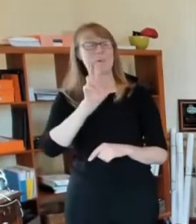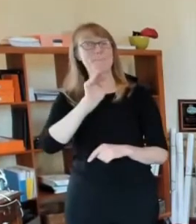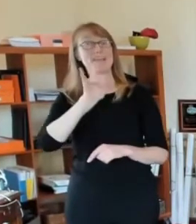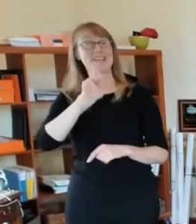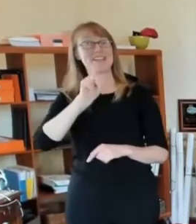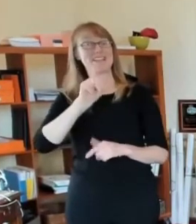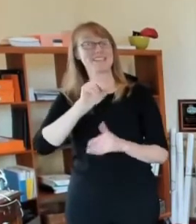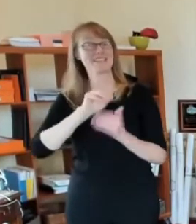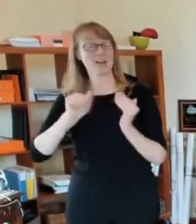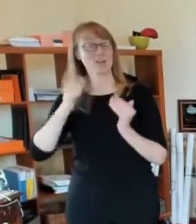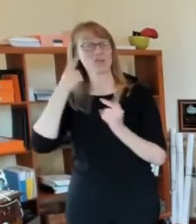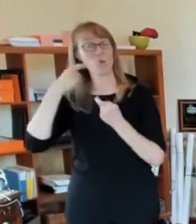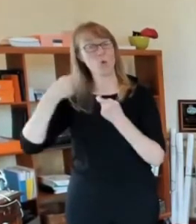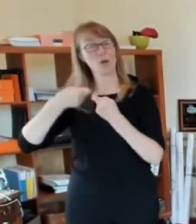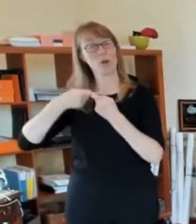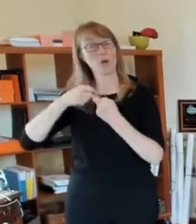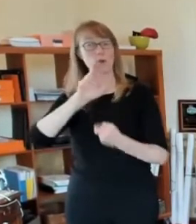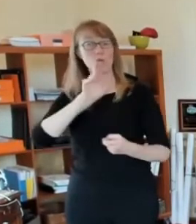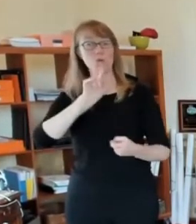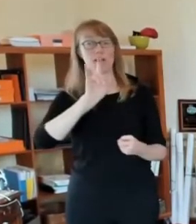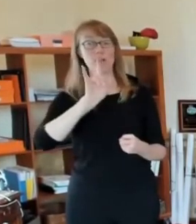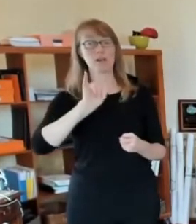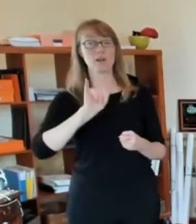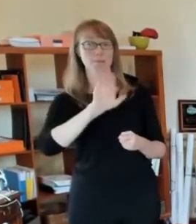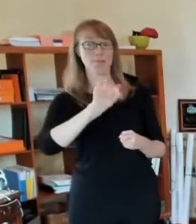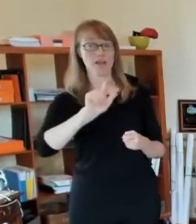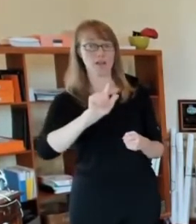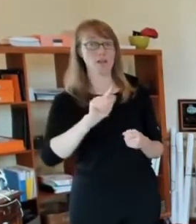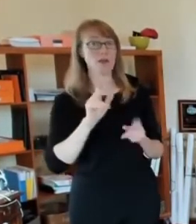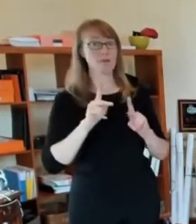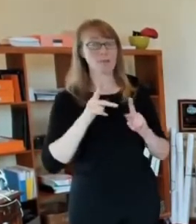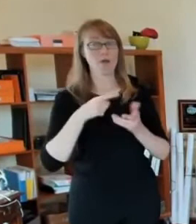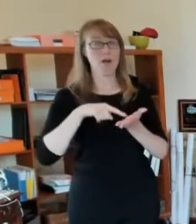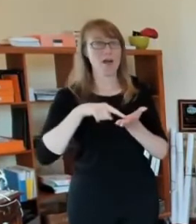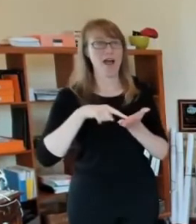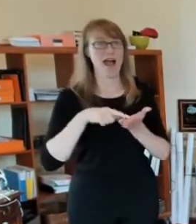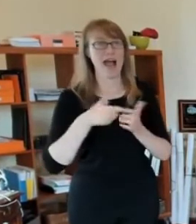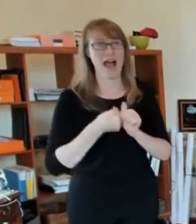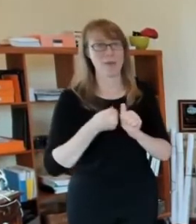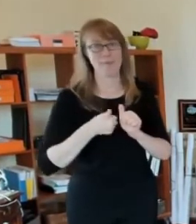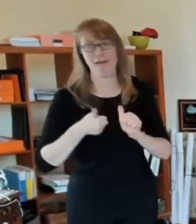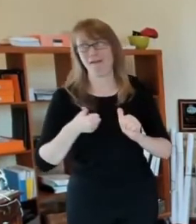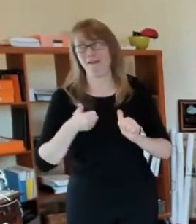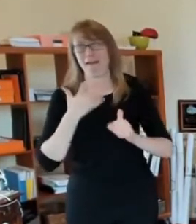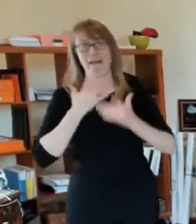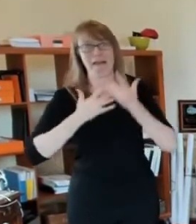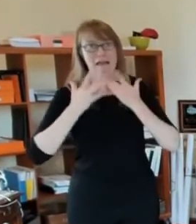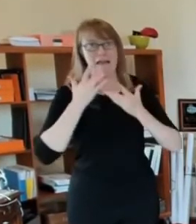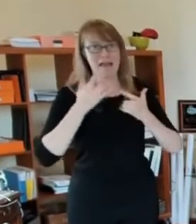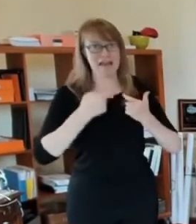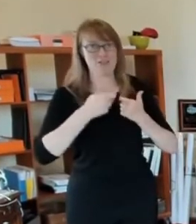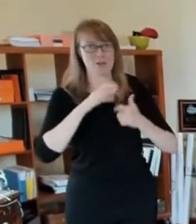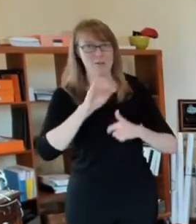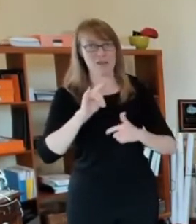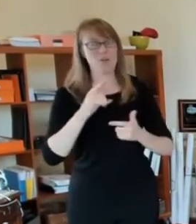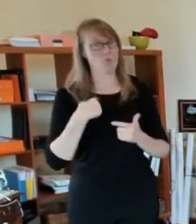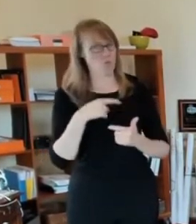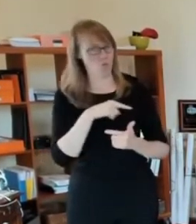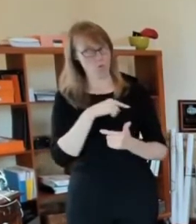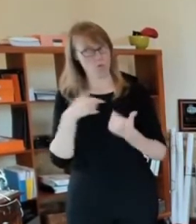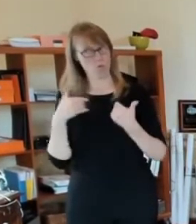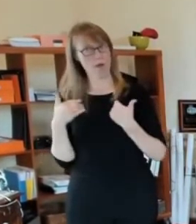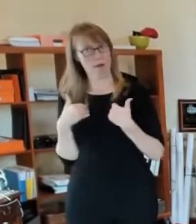for folks that are behind on their utility bills, primarily their electric bill. We have this available